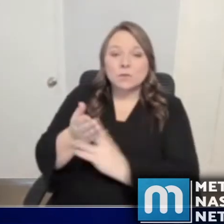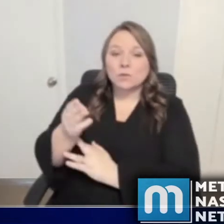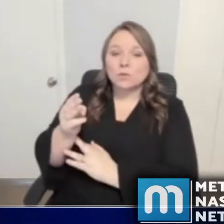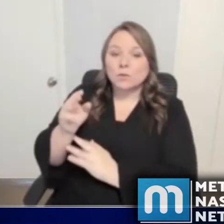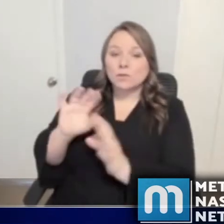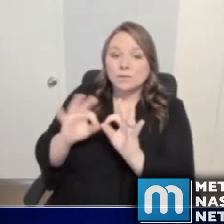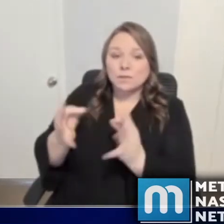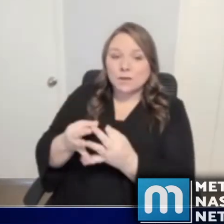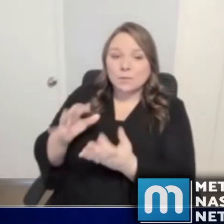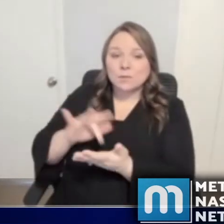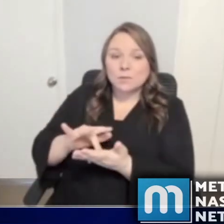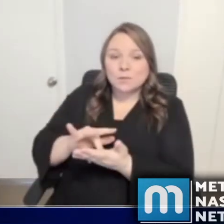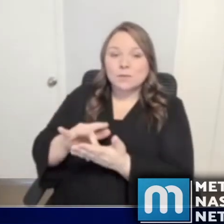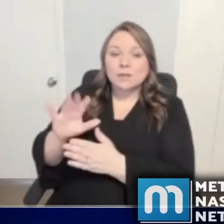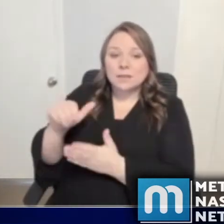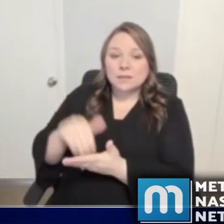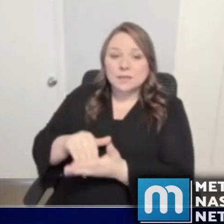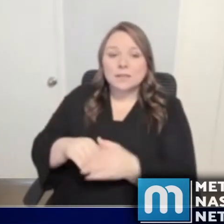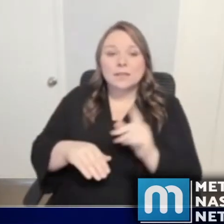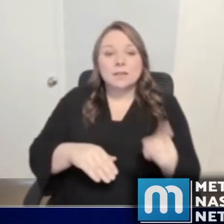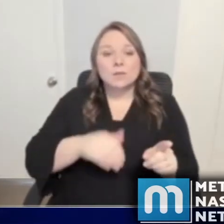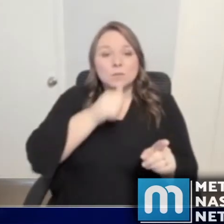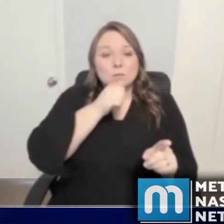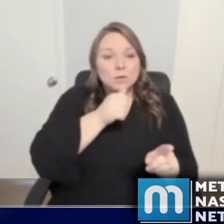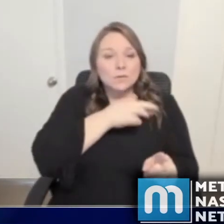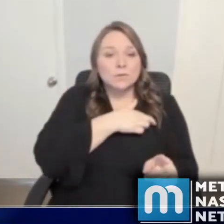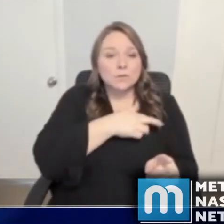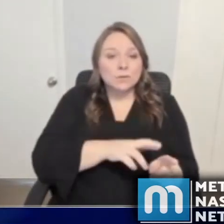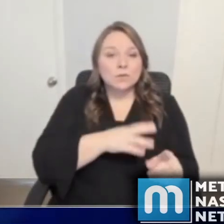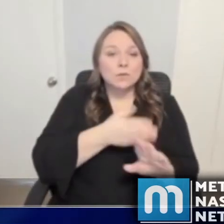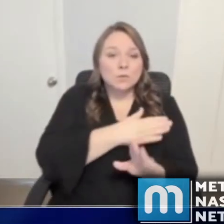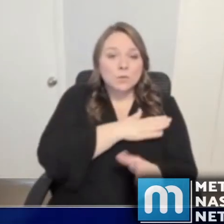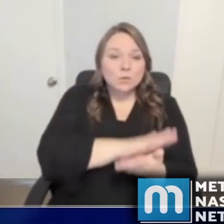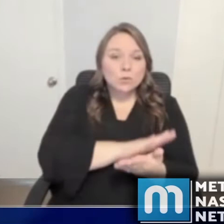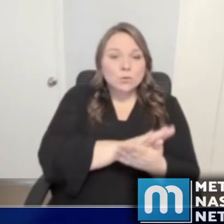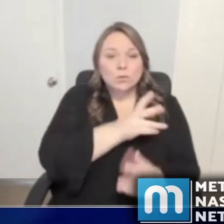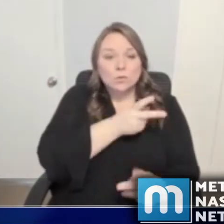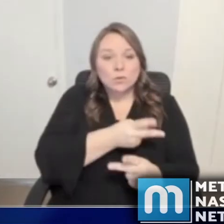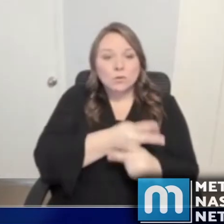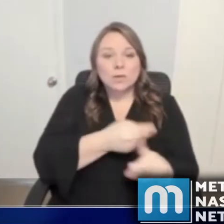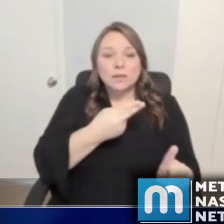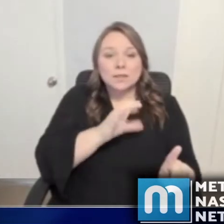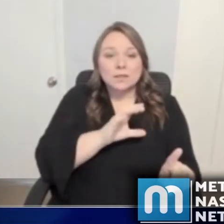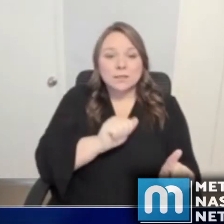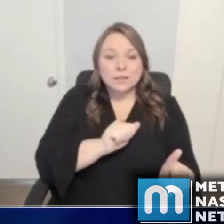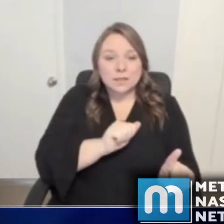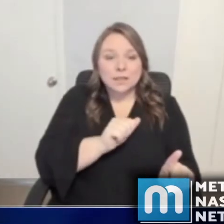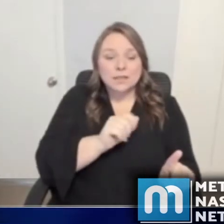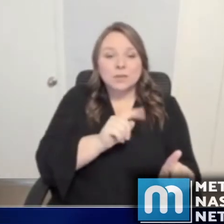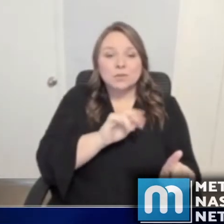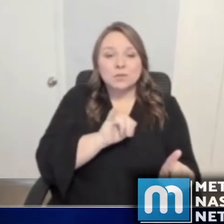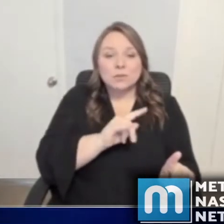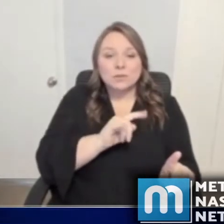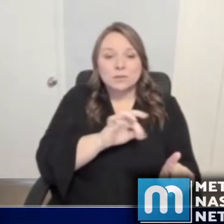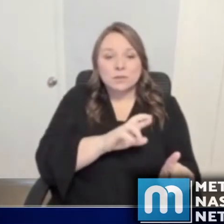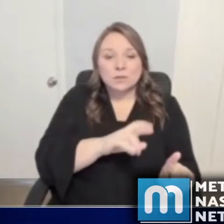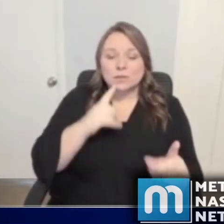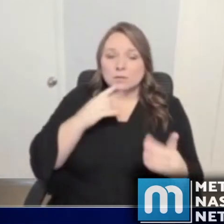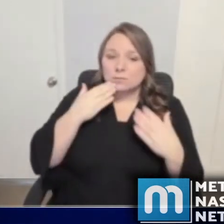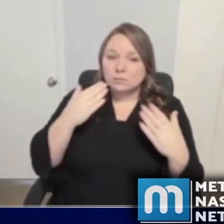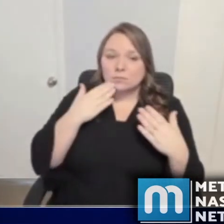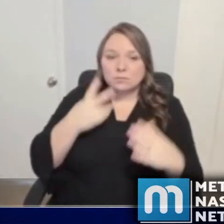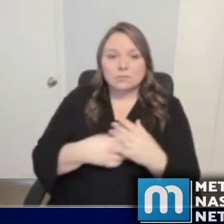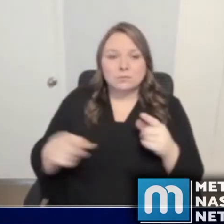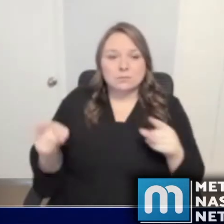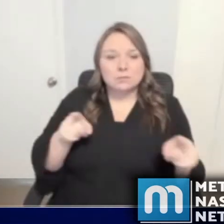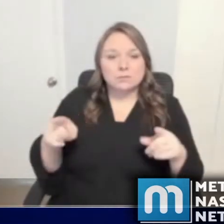Private, parochial, daycare, and preschools will be vaccinated through HCA TriStar. I'm very grateful for